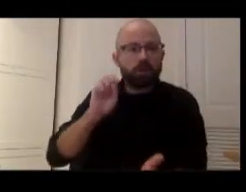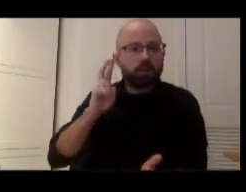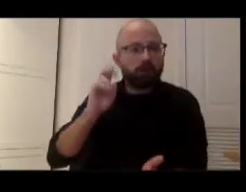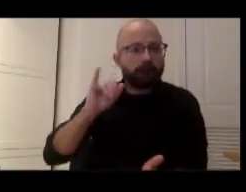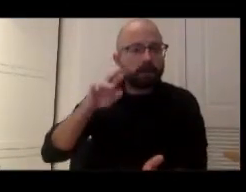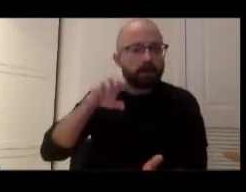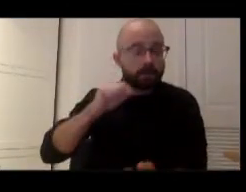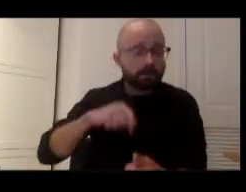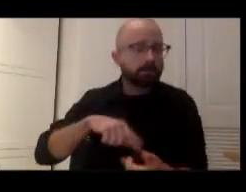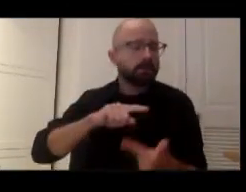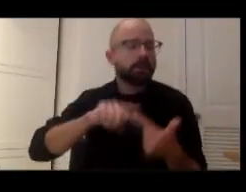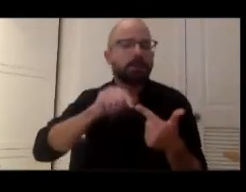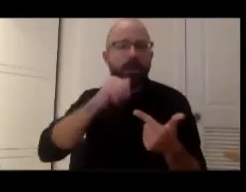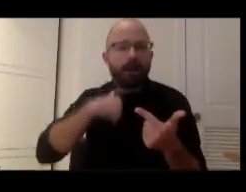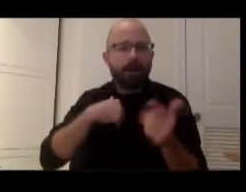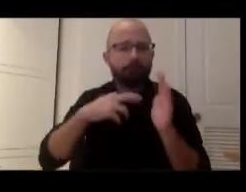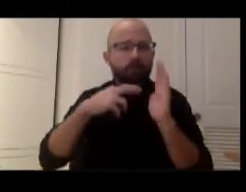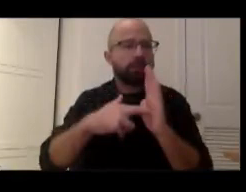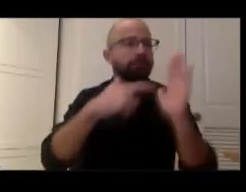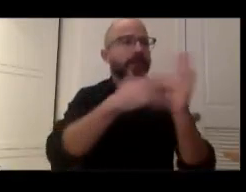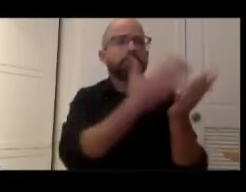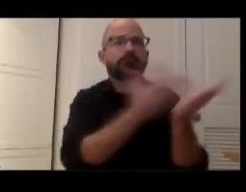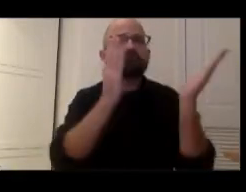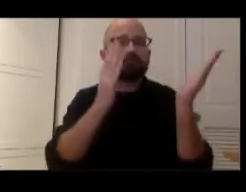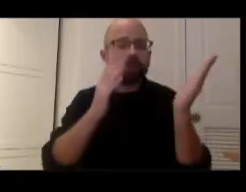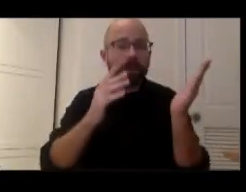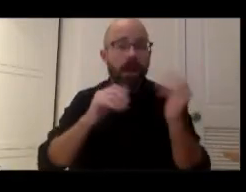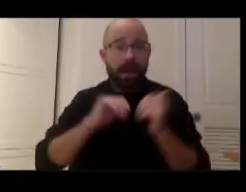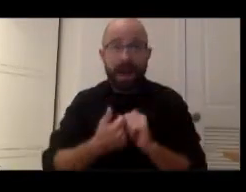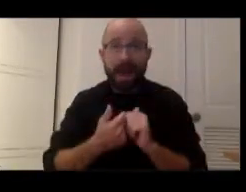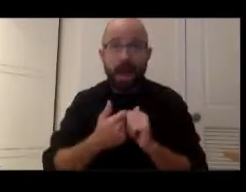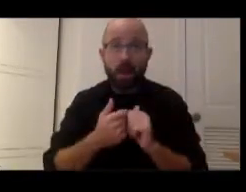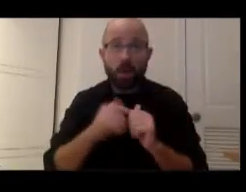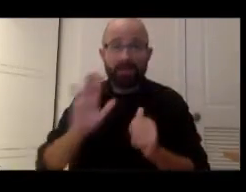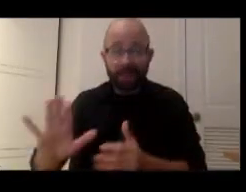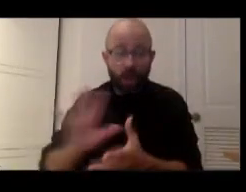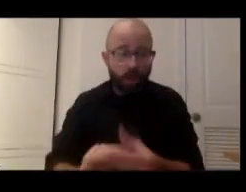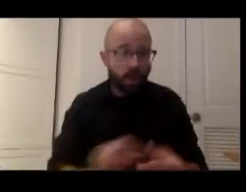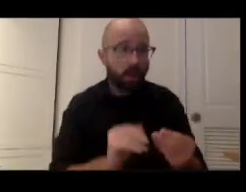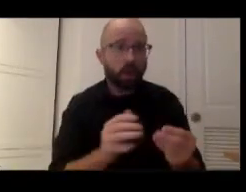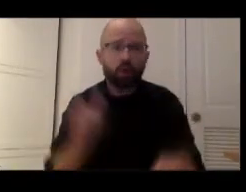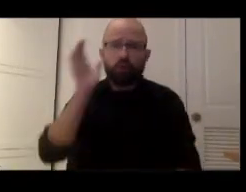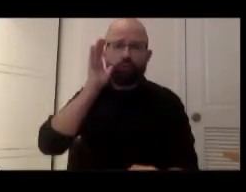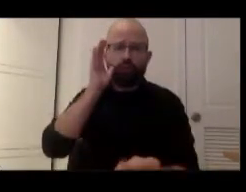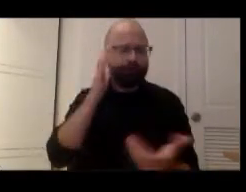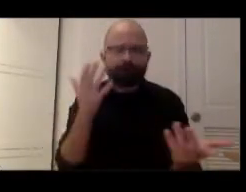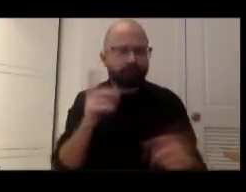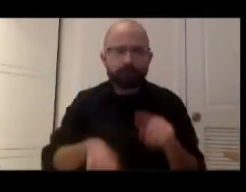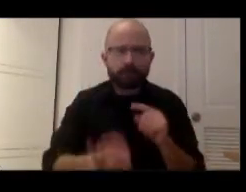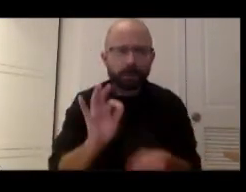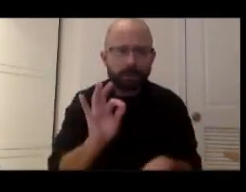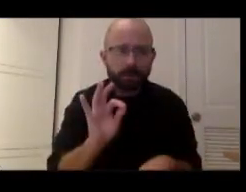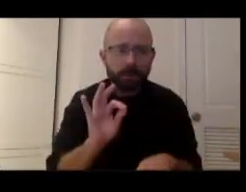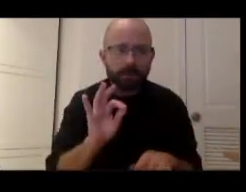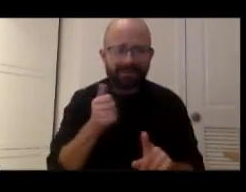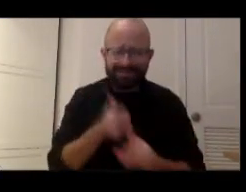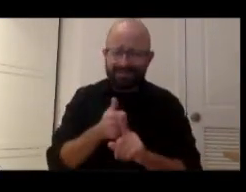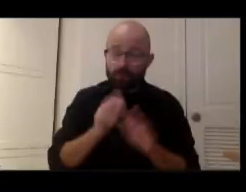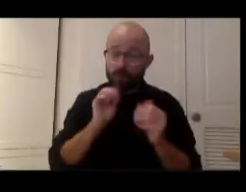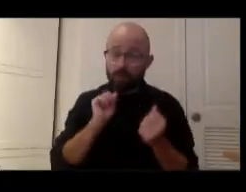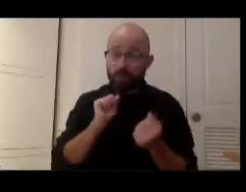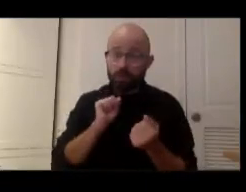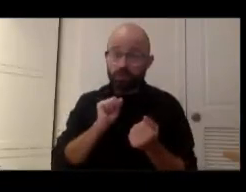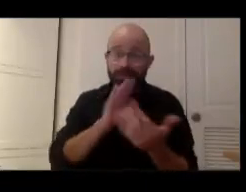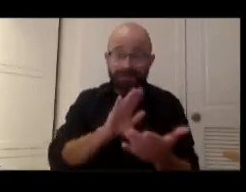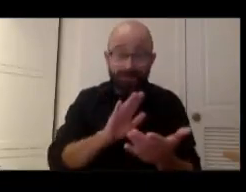ways to be heard elsewhere. Whether they addressed and focused themselves on very specific and pressing